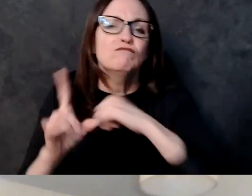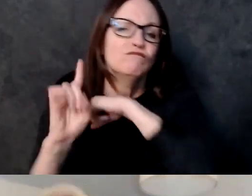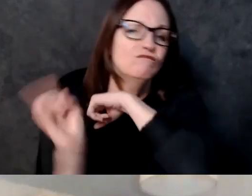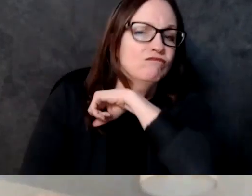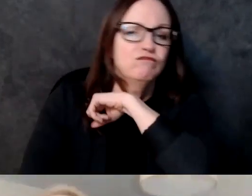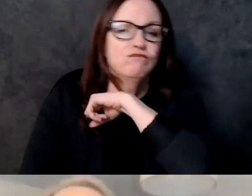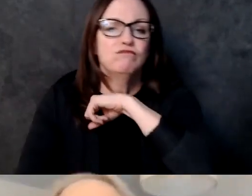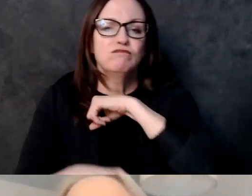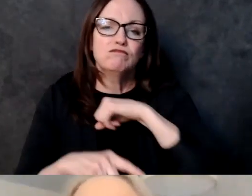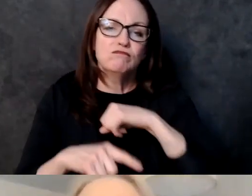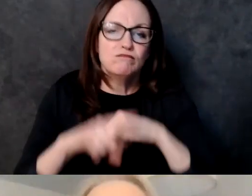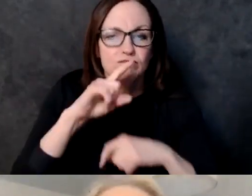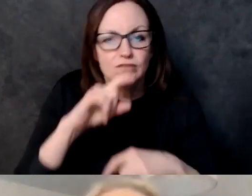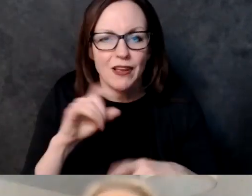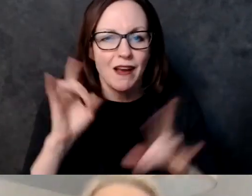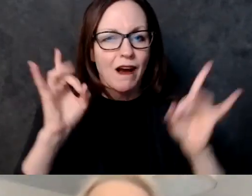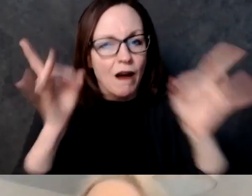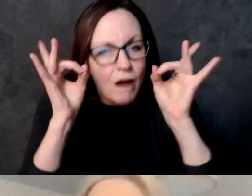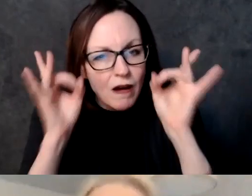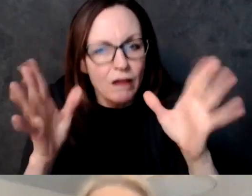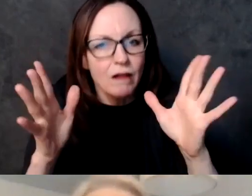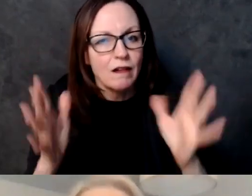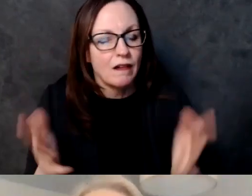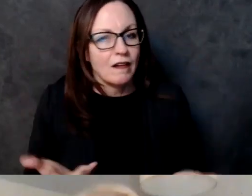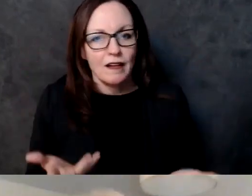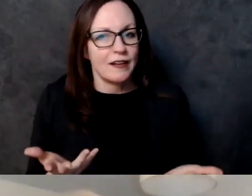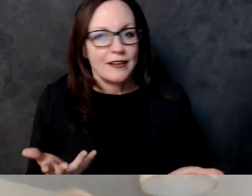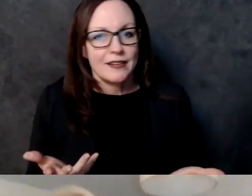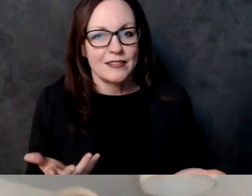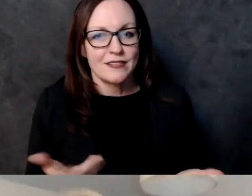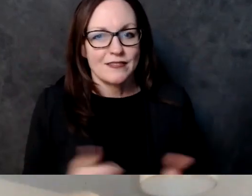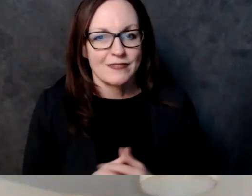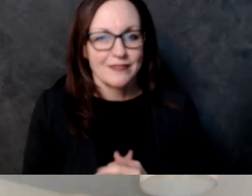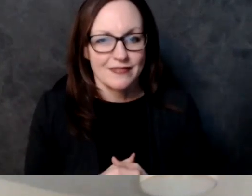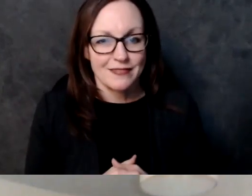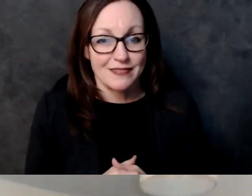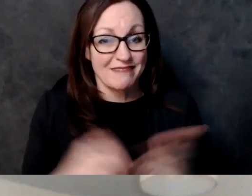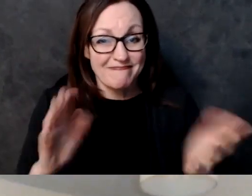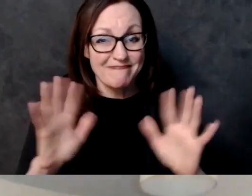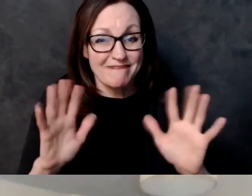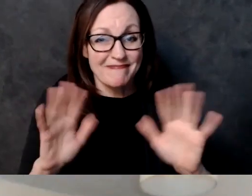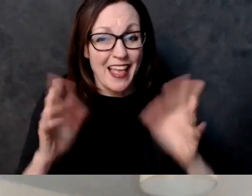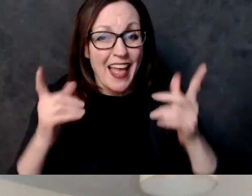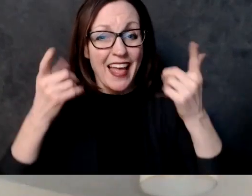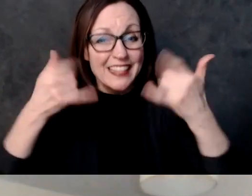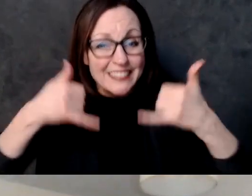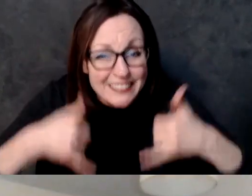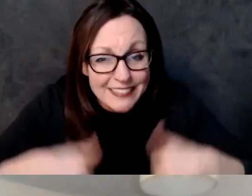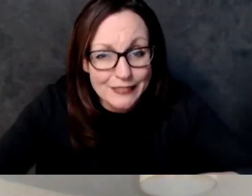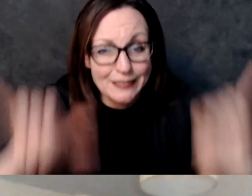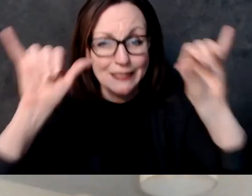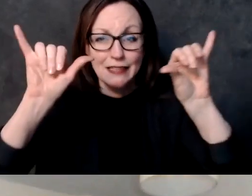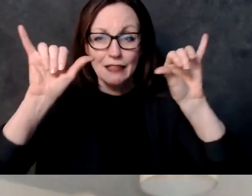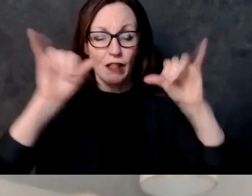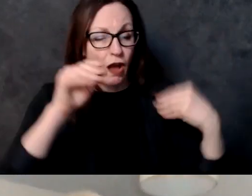um african-american this has been going on since the 1600s it's got to stop this is 2021 and